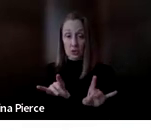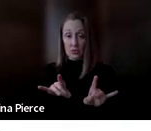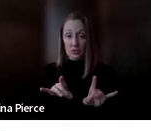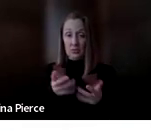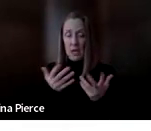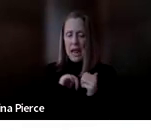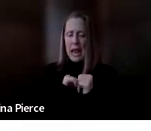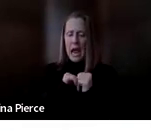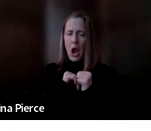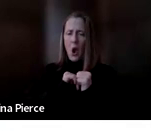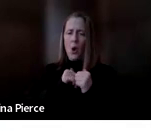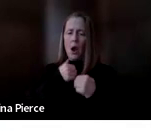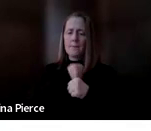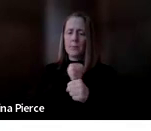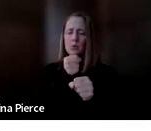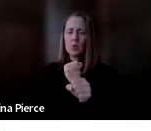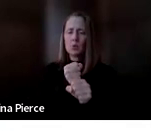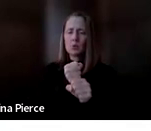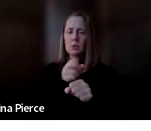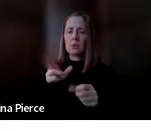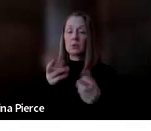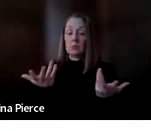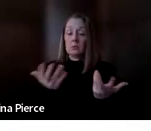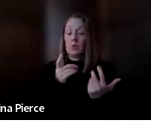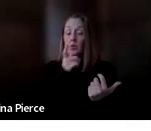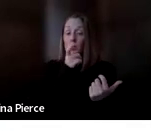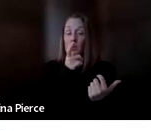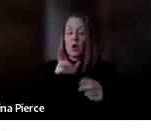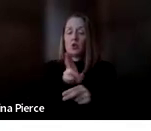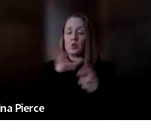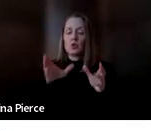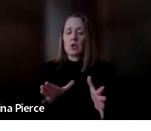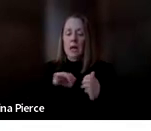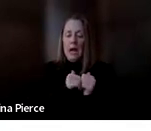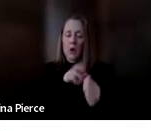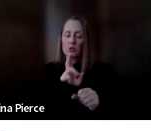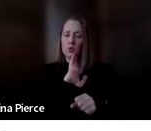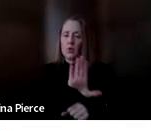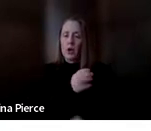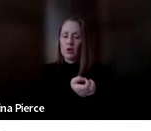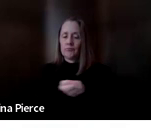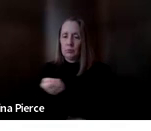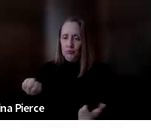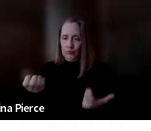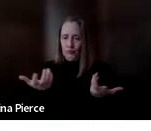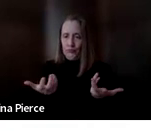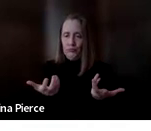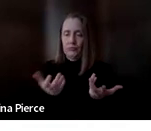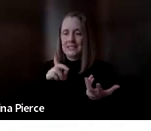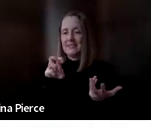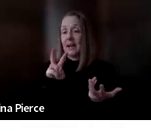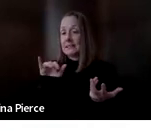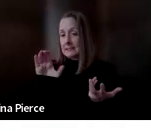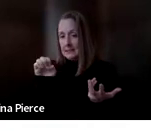is produced by the AAC user within the communication system that they're using. Direct selection refers to the